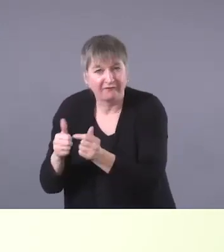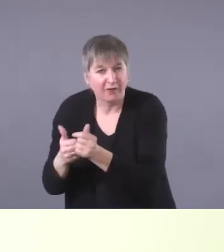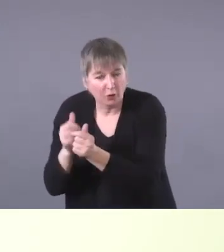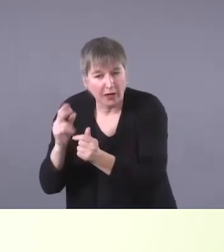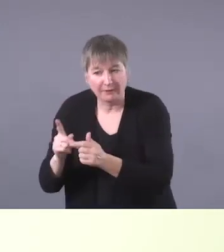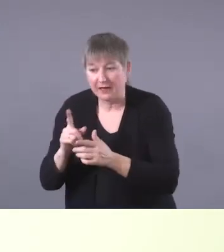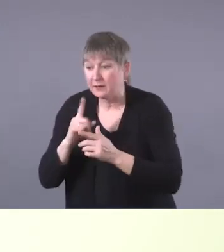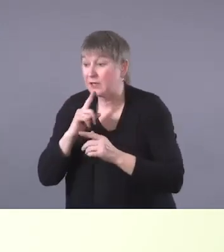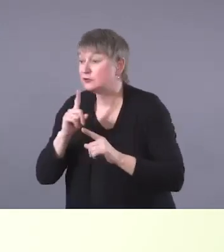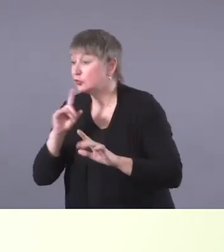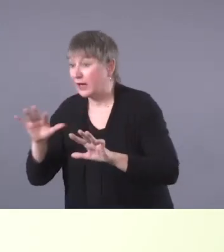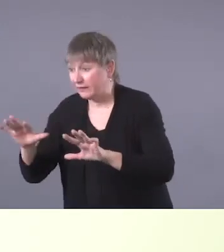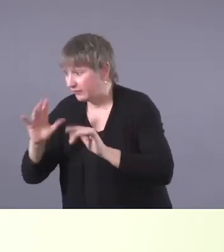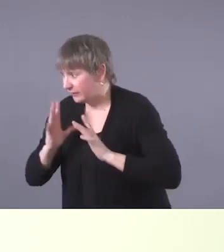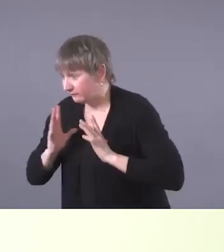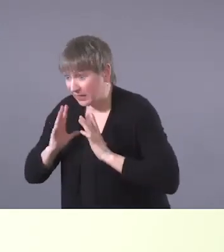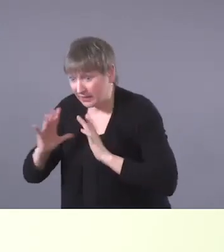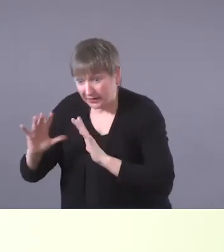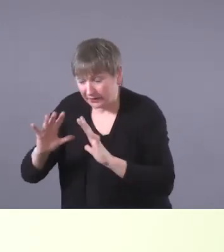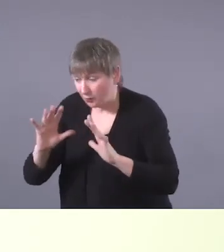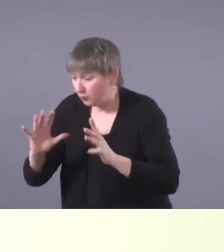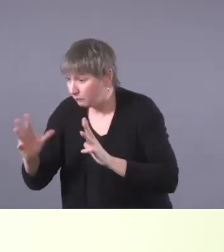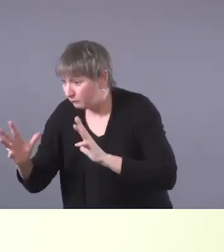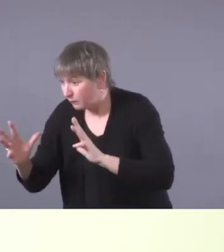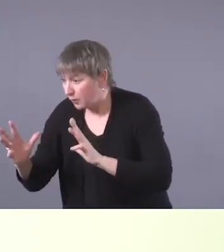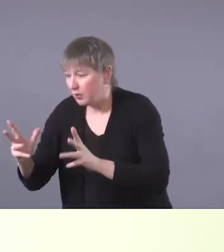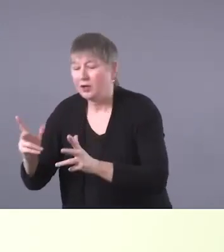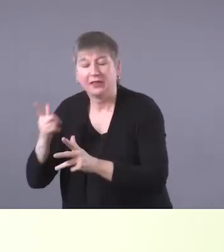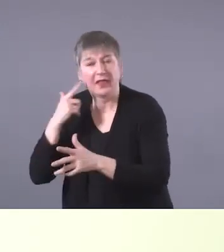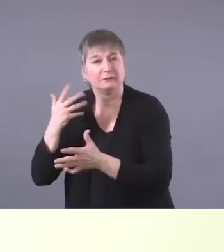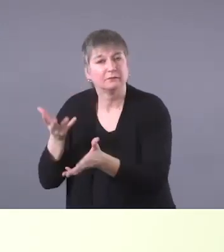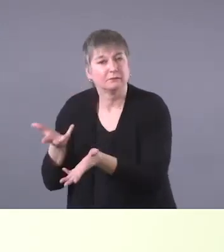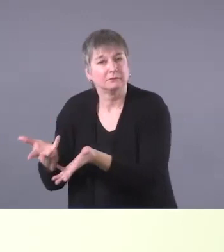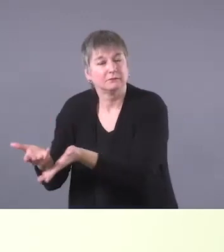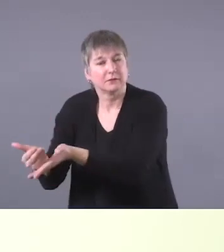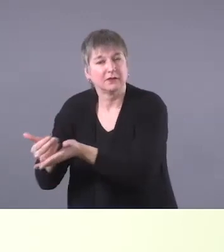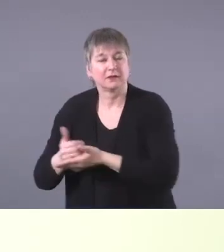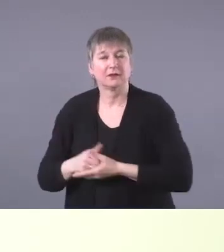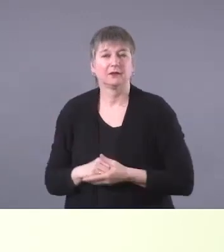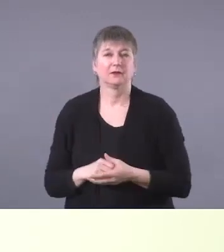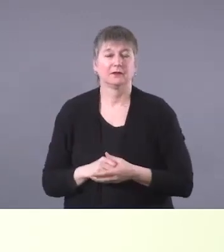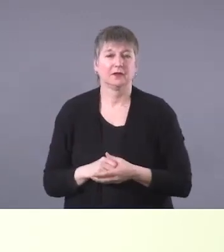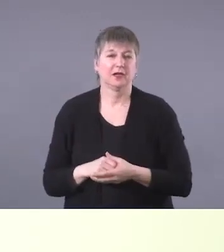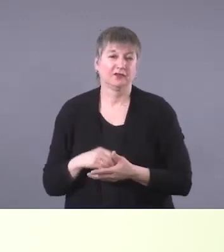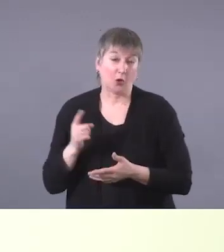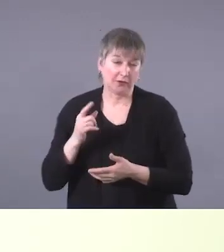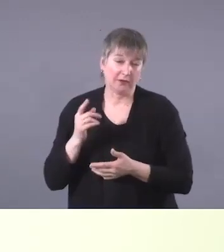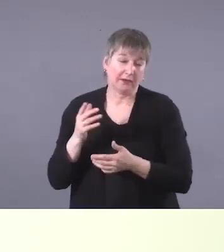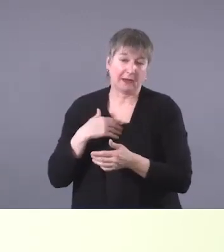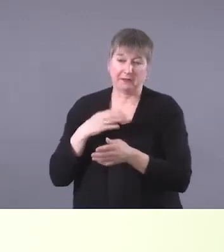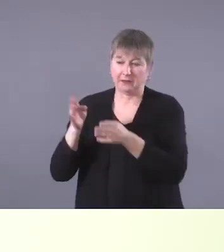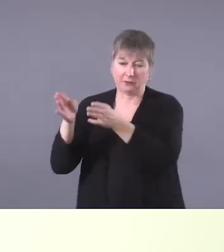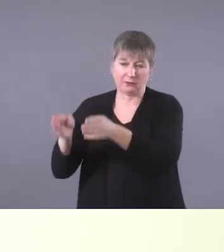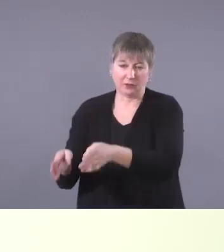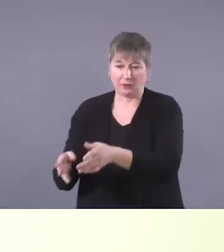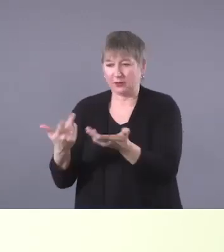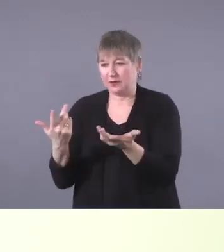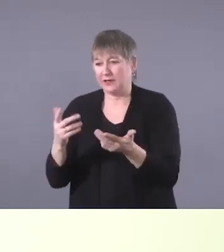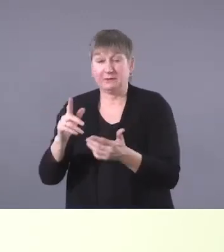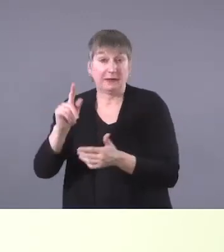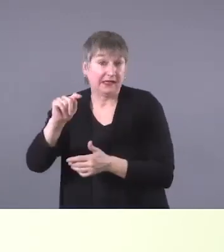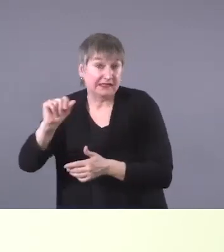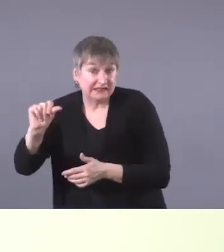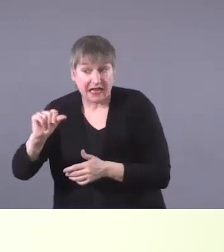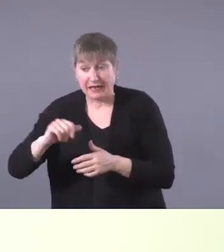working well. Um, so like I said, uh, so it might be a, um, PA in a school or a teacher